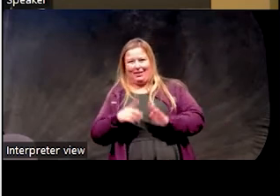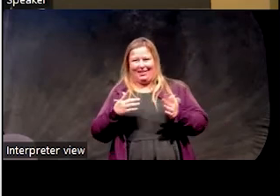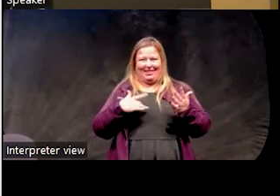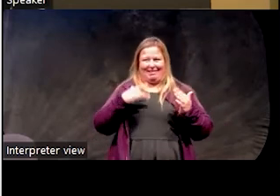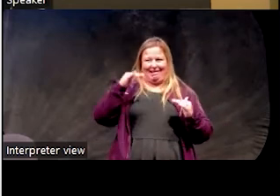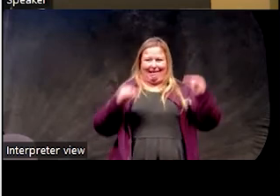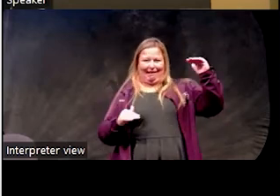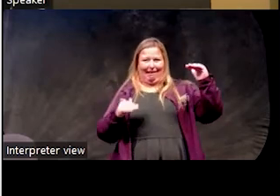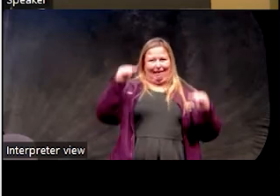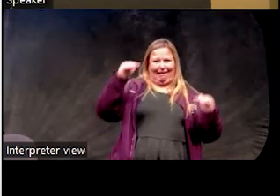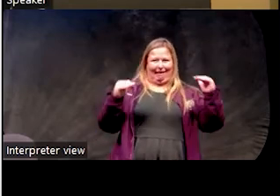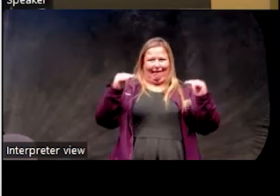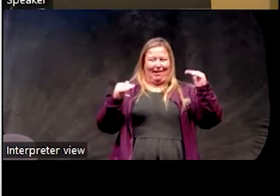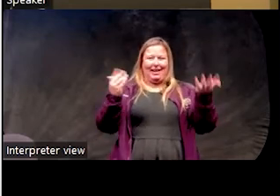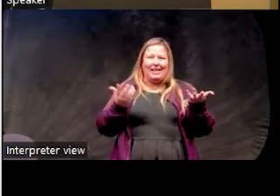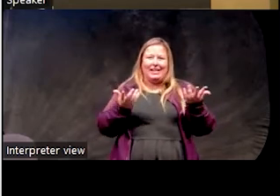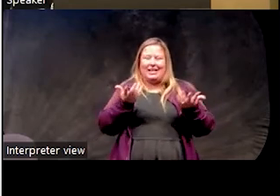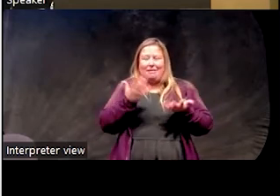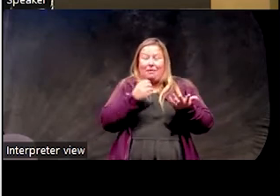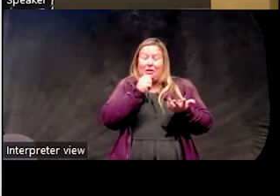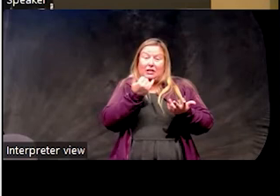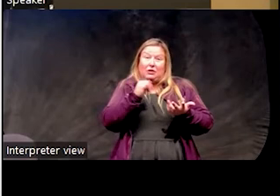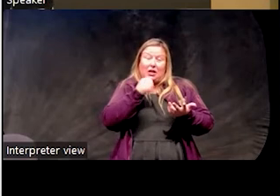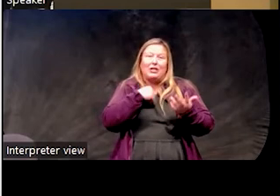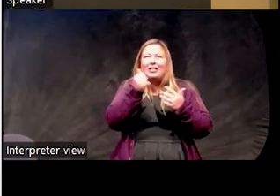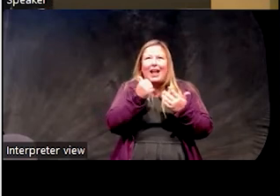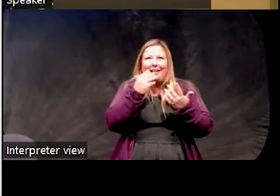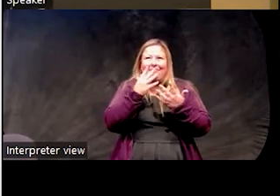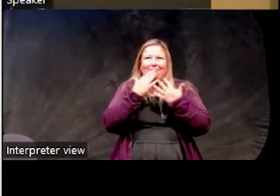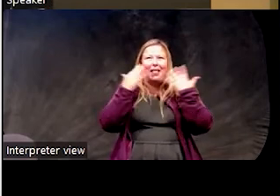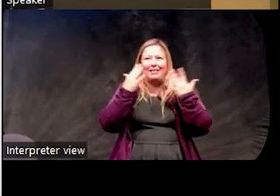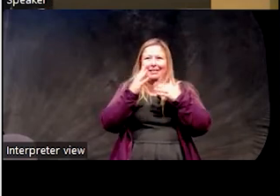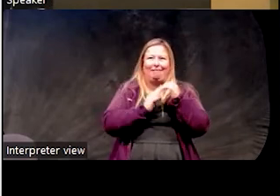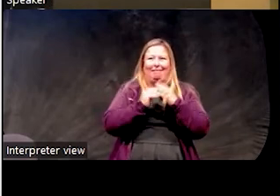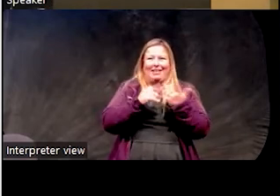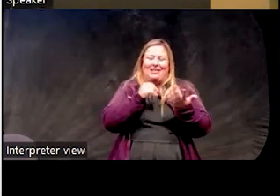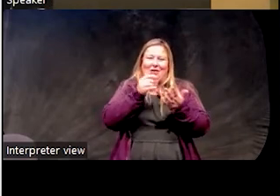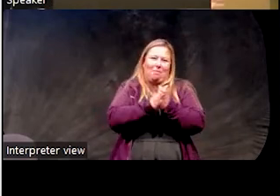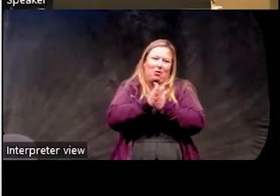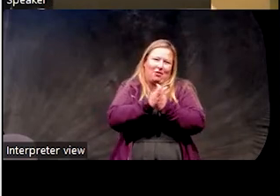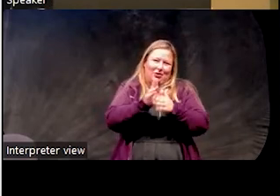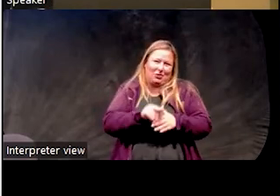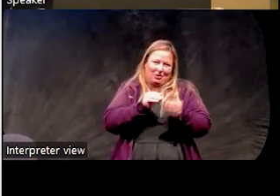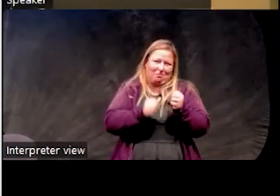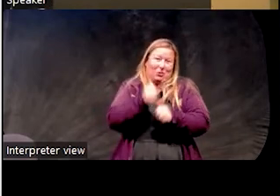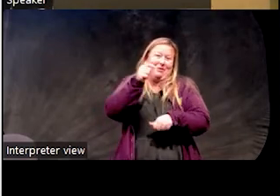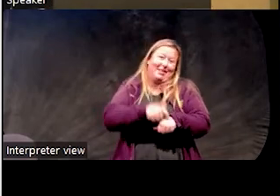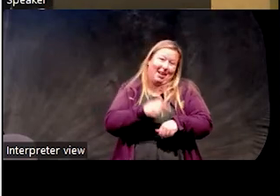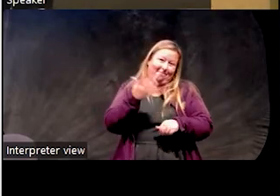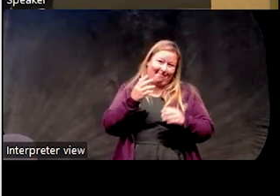using a mask. Even if they don't have problems, like I said, it's not the most pleasant thing in the world. So they might not be super motivated to use it.